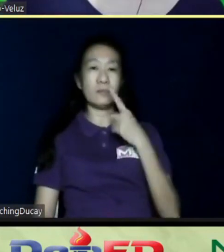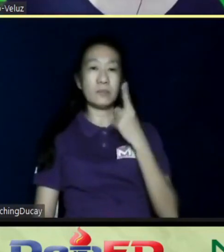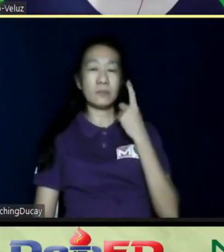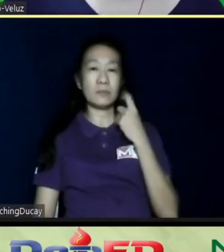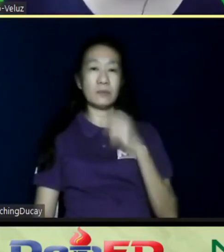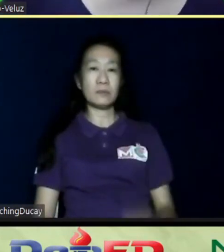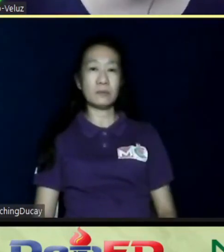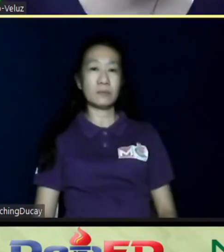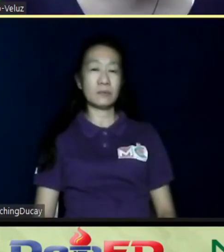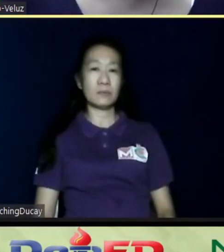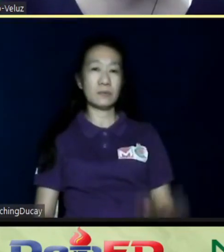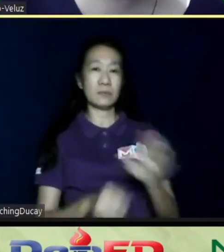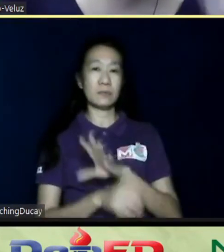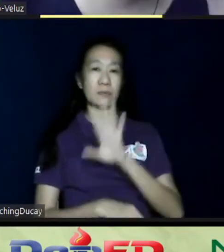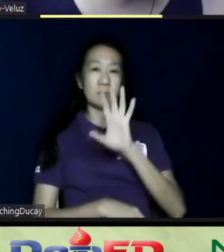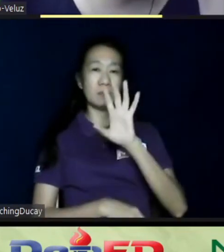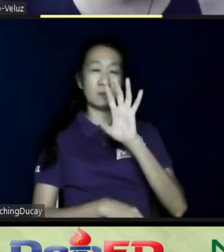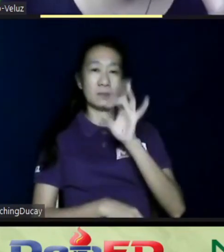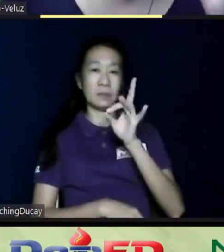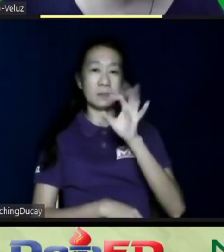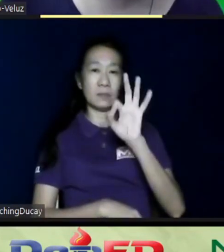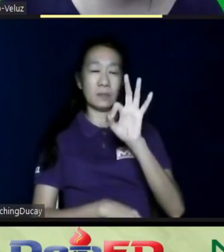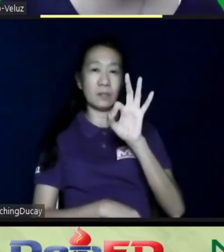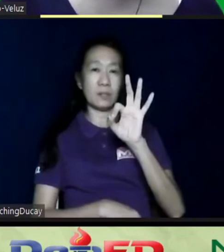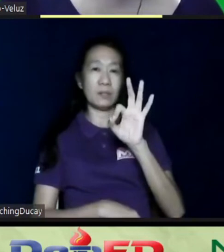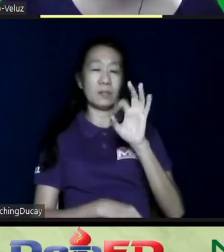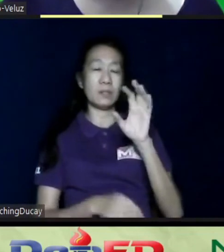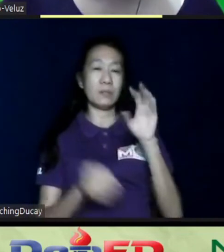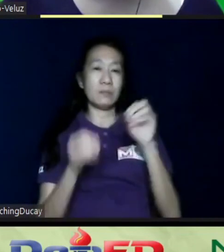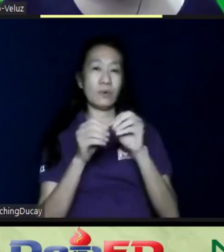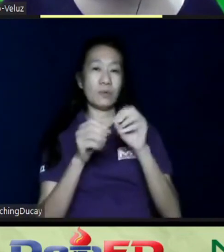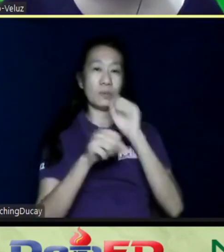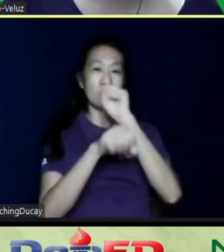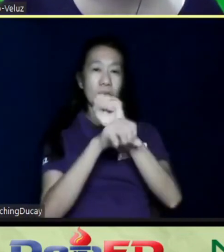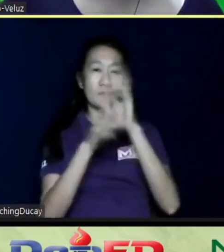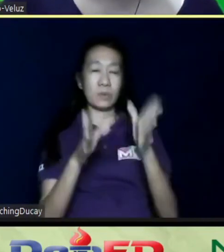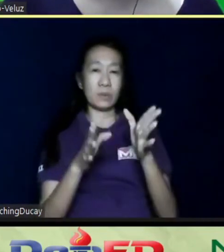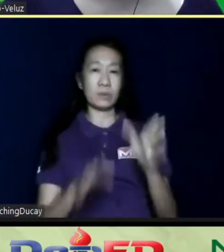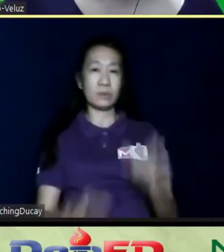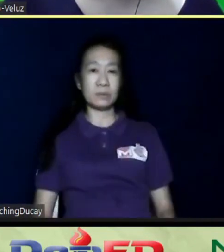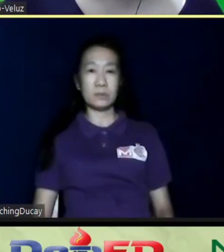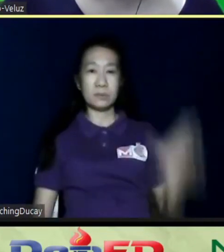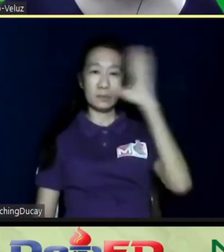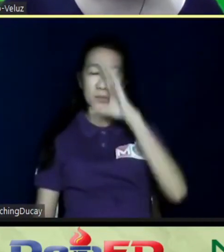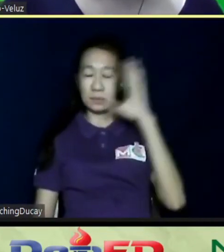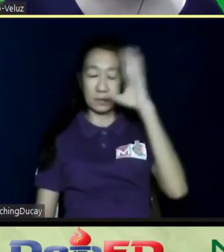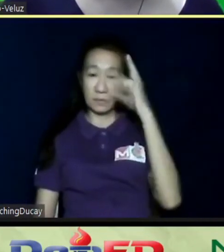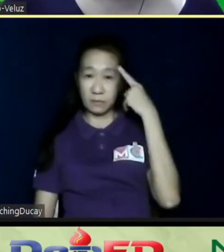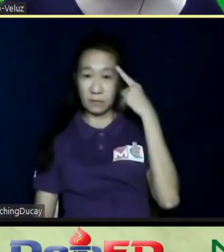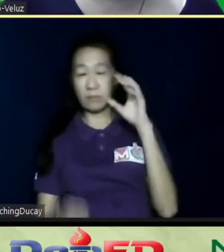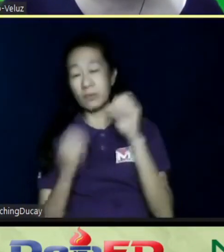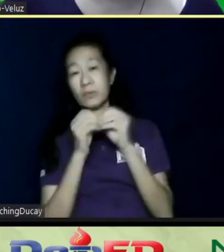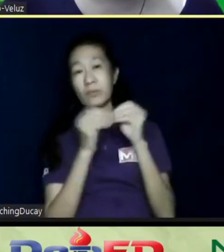89 more positions. Wow! So, we're looking at more